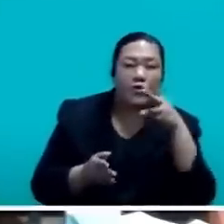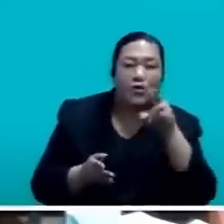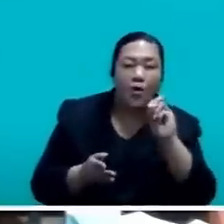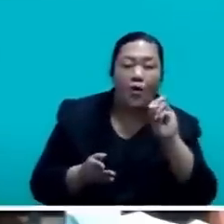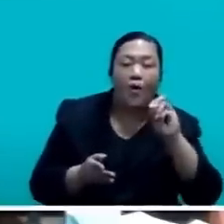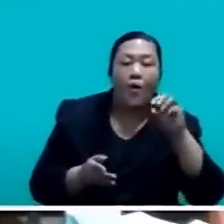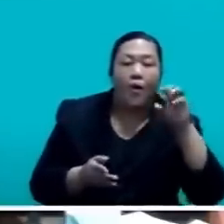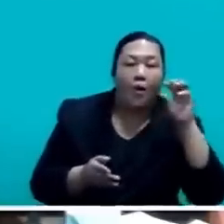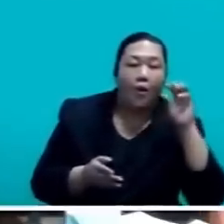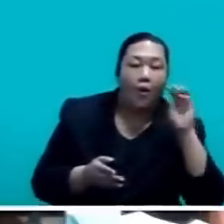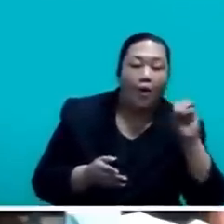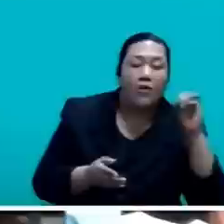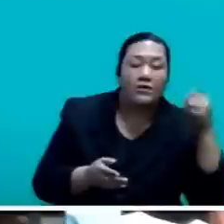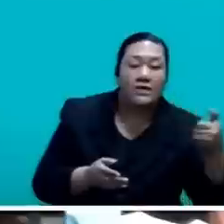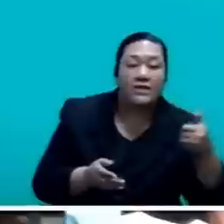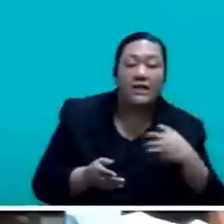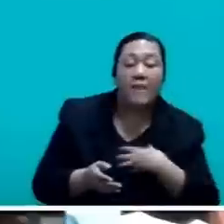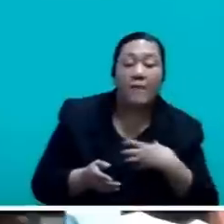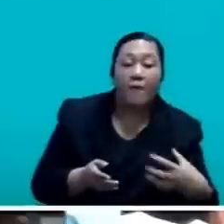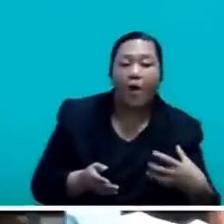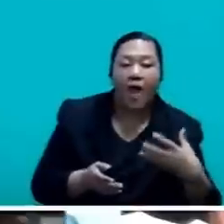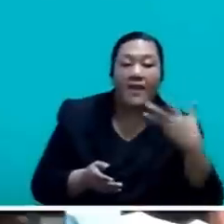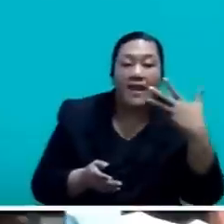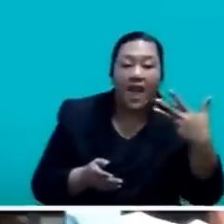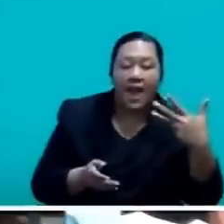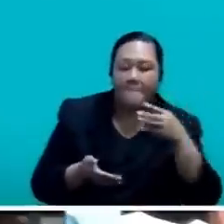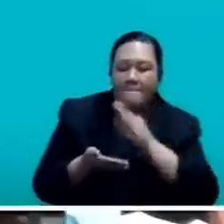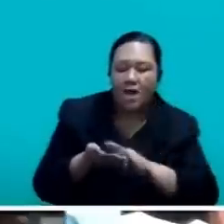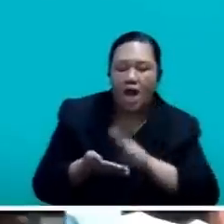more than 9 billion dollars in 2022.